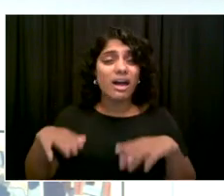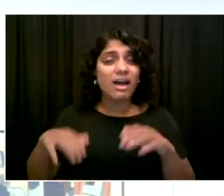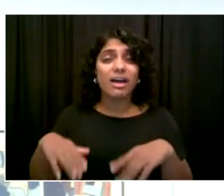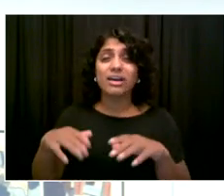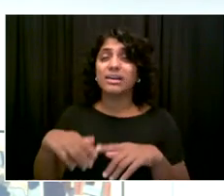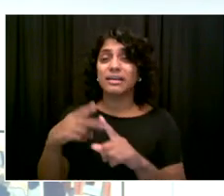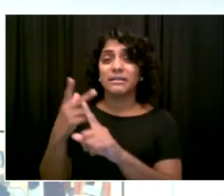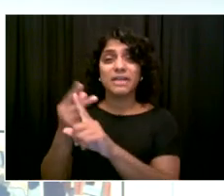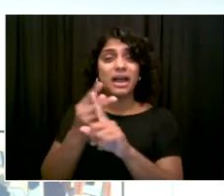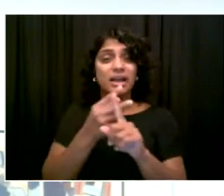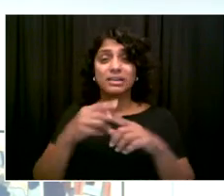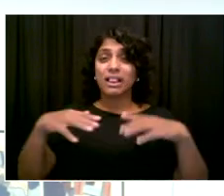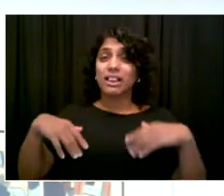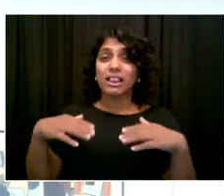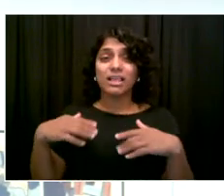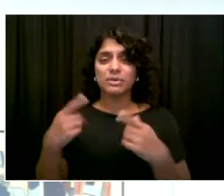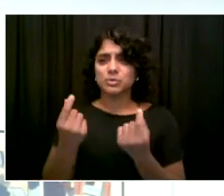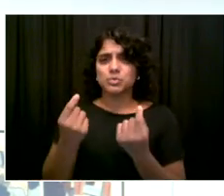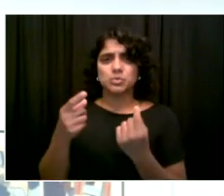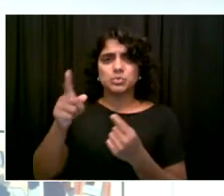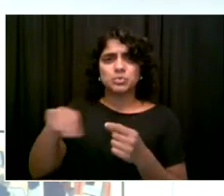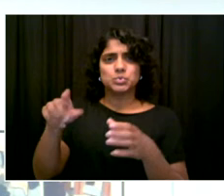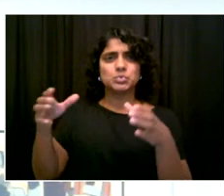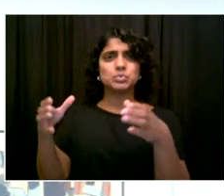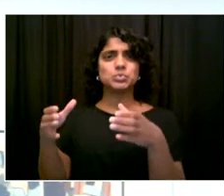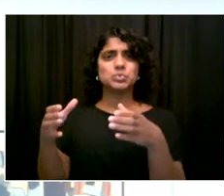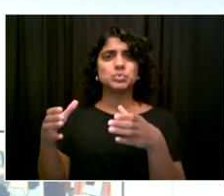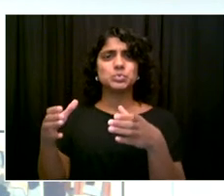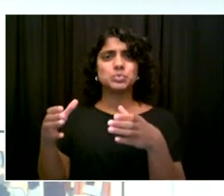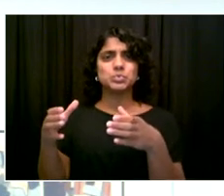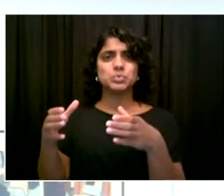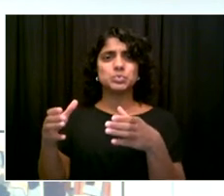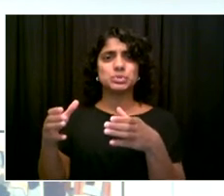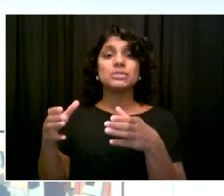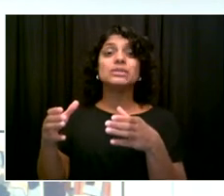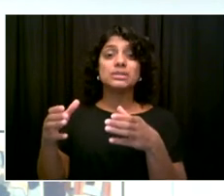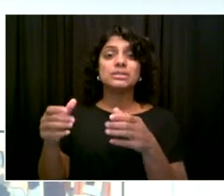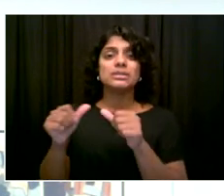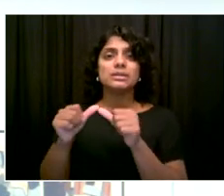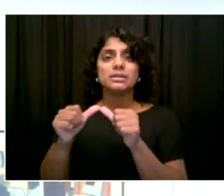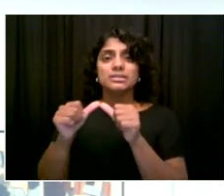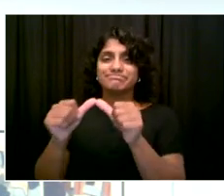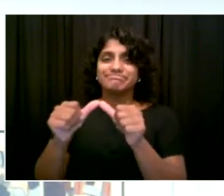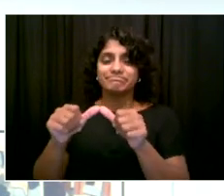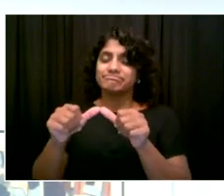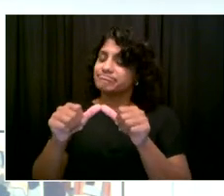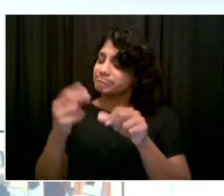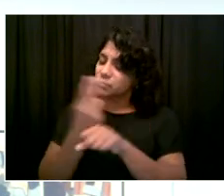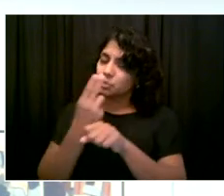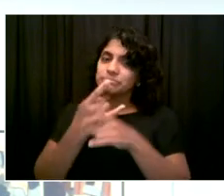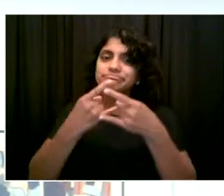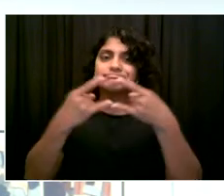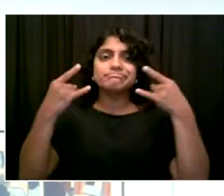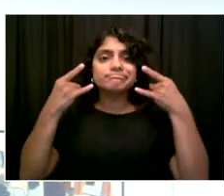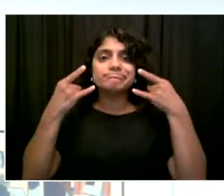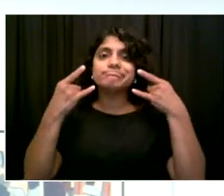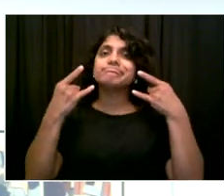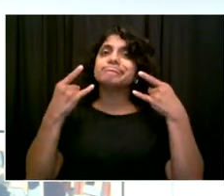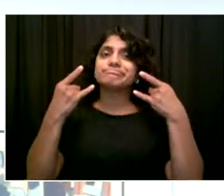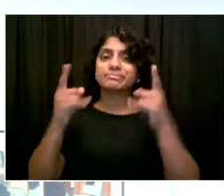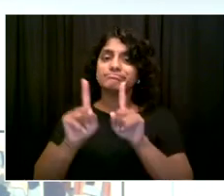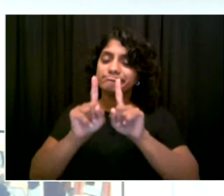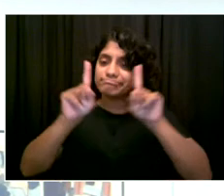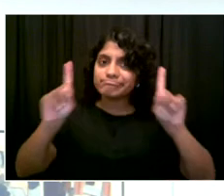have worked over the last 18 months. That means if you are not yet fully vaccinated, you should continue wearing your face